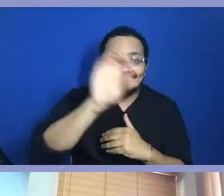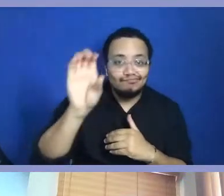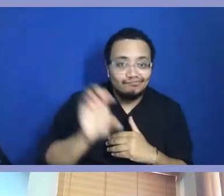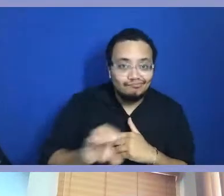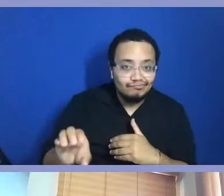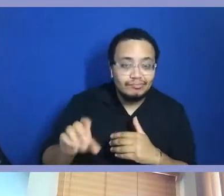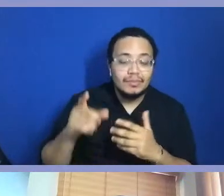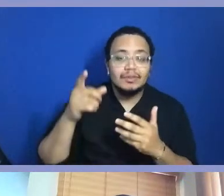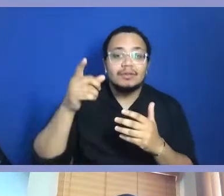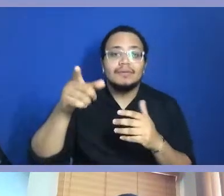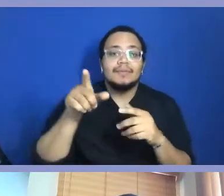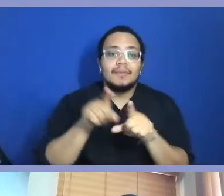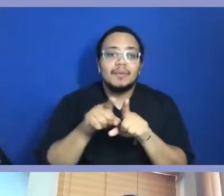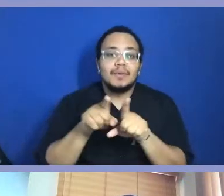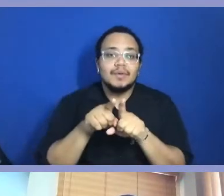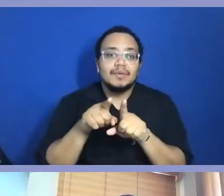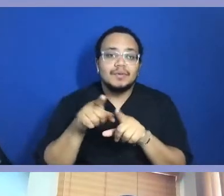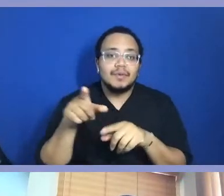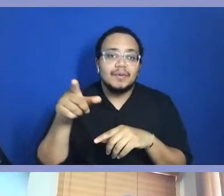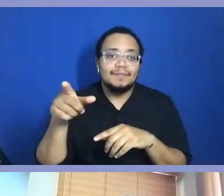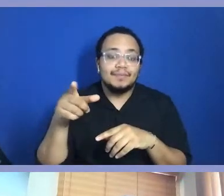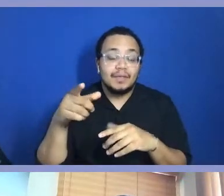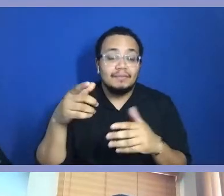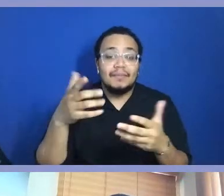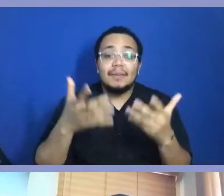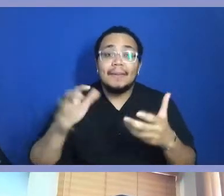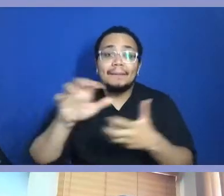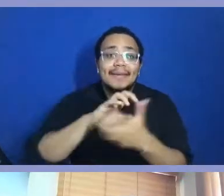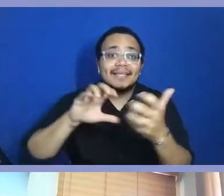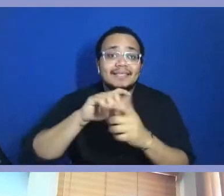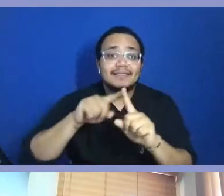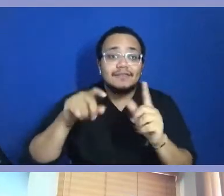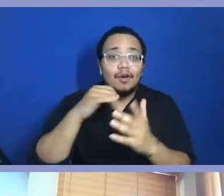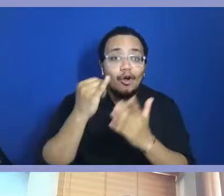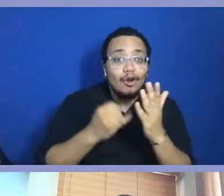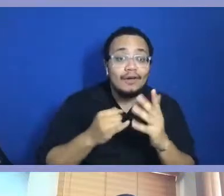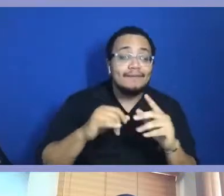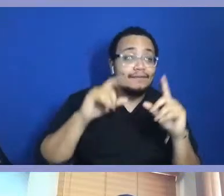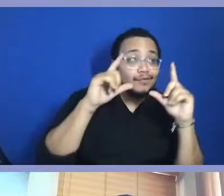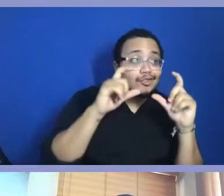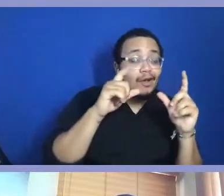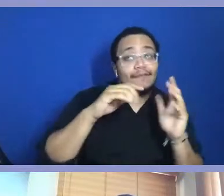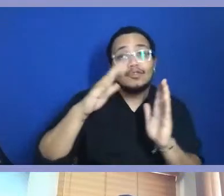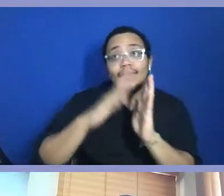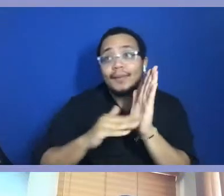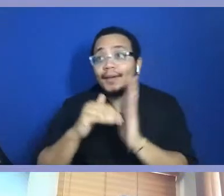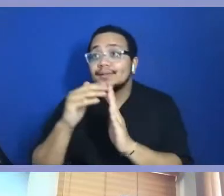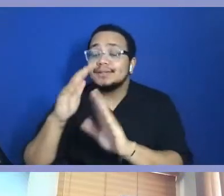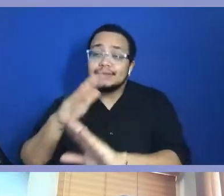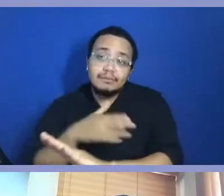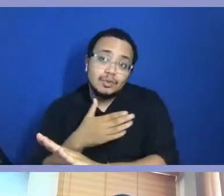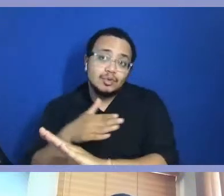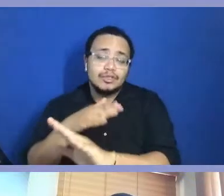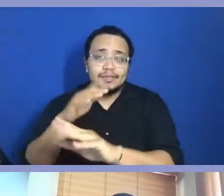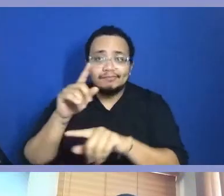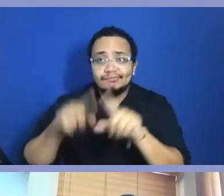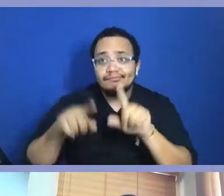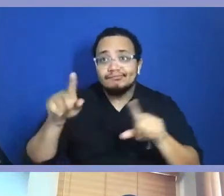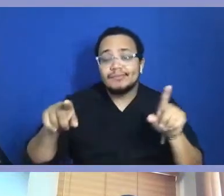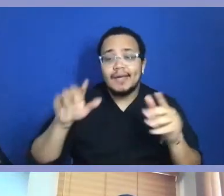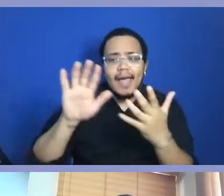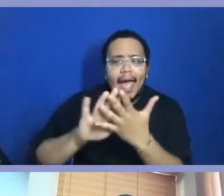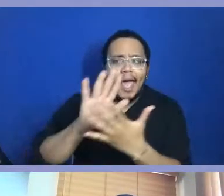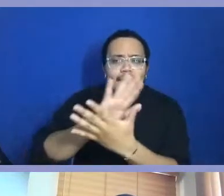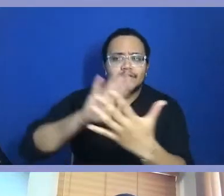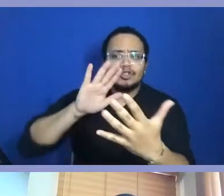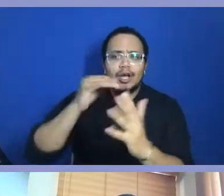bridging the gap between other art forms, whether it's not just photography, but, you know, painting, music, you know, abstract art, you